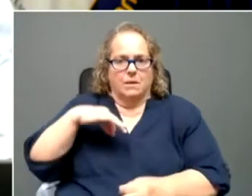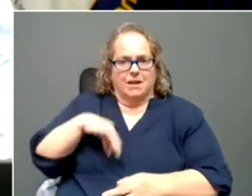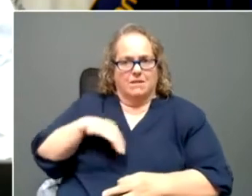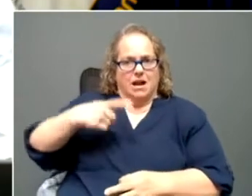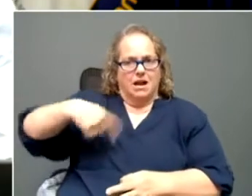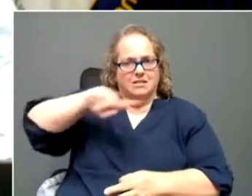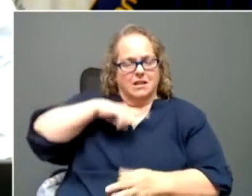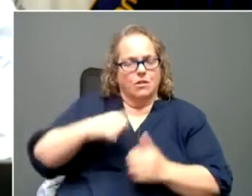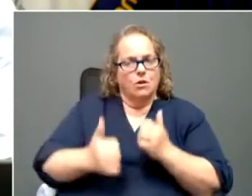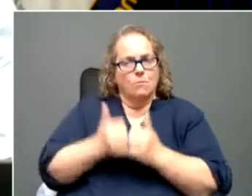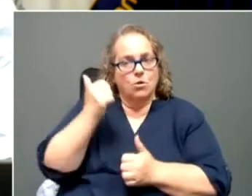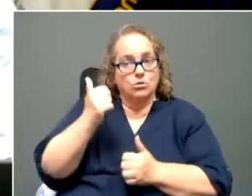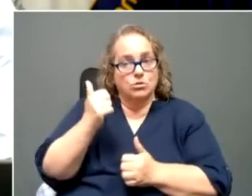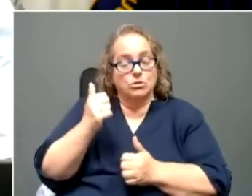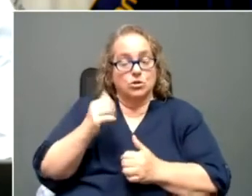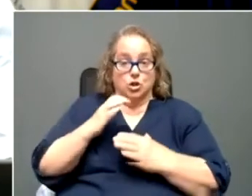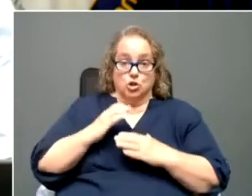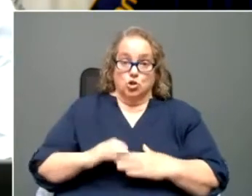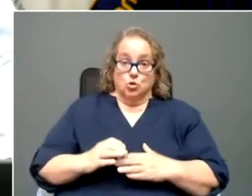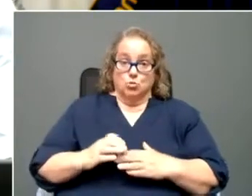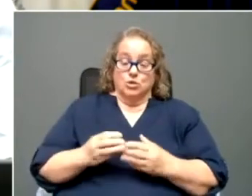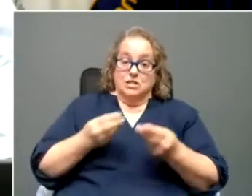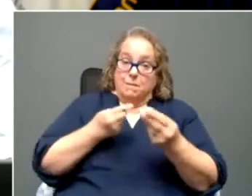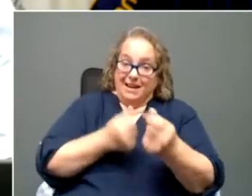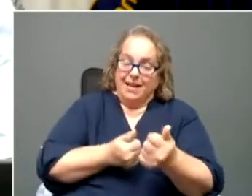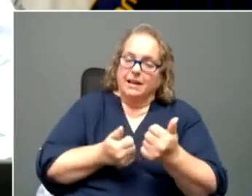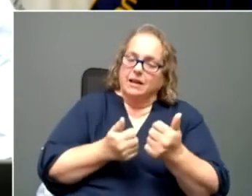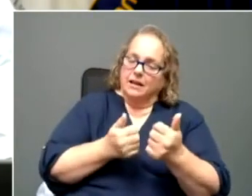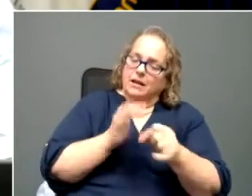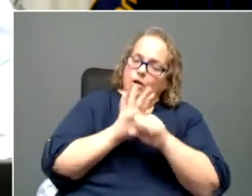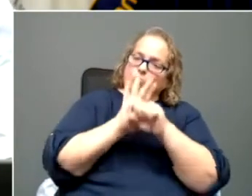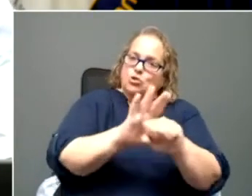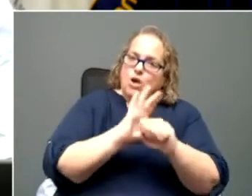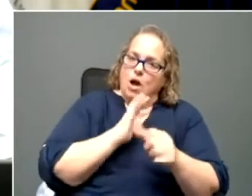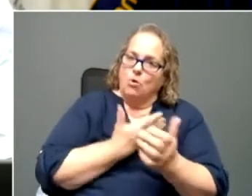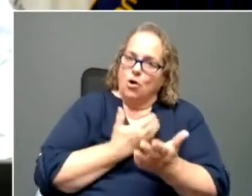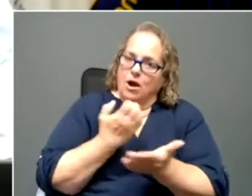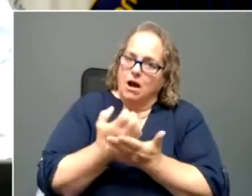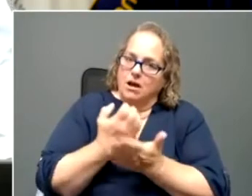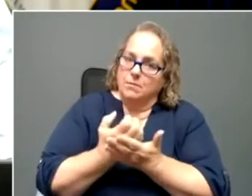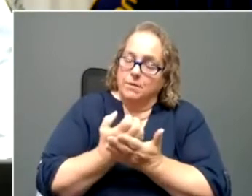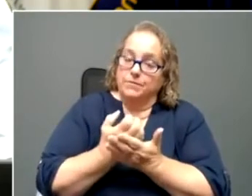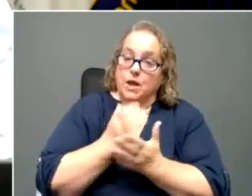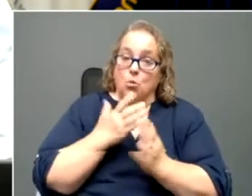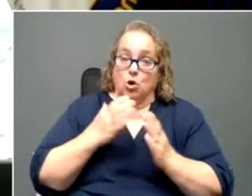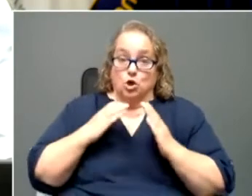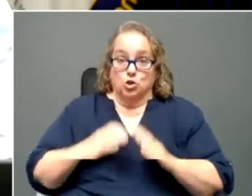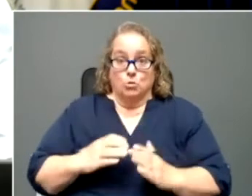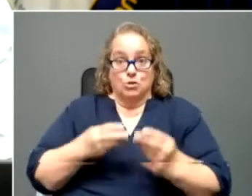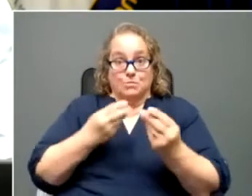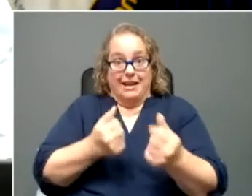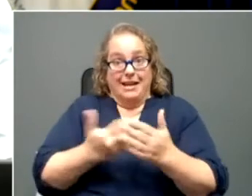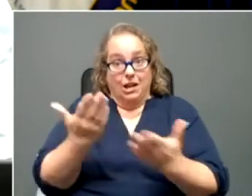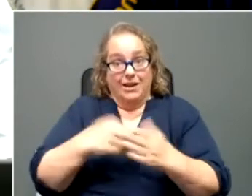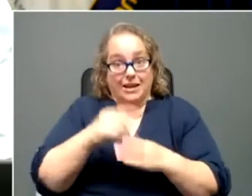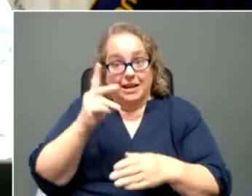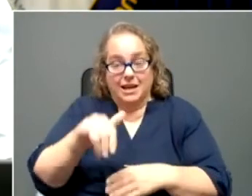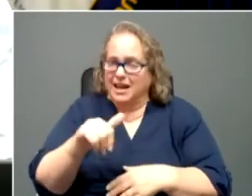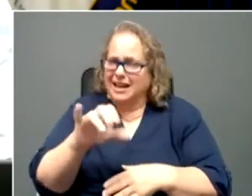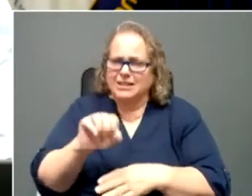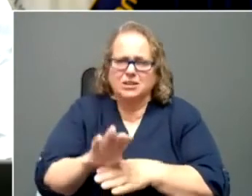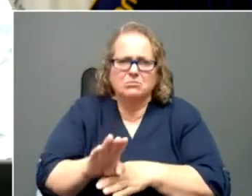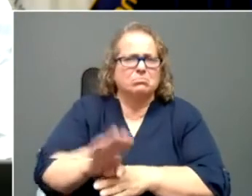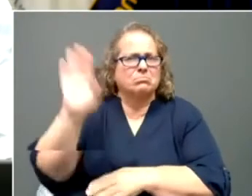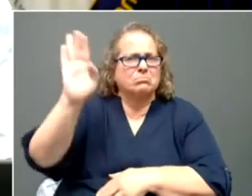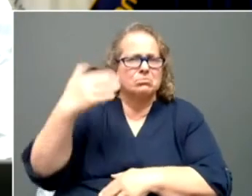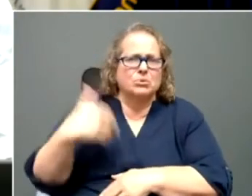consumer spending drives our economy. Our consumer spending in Kentucky is through the roof. And if we did what some of